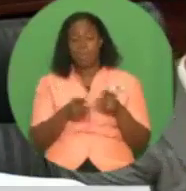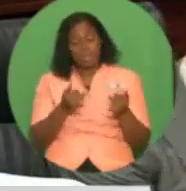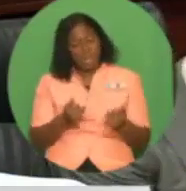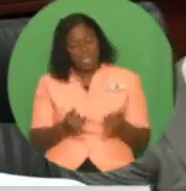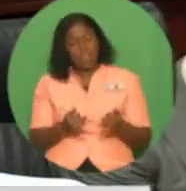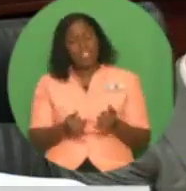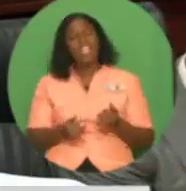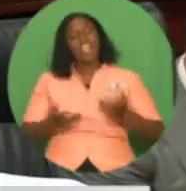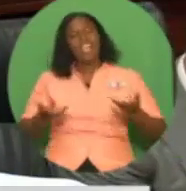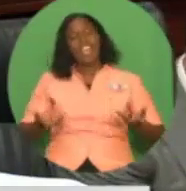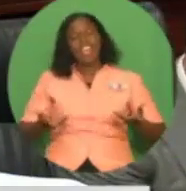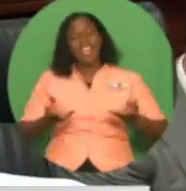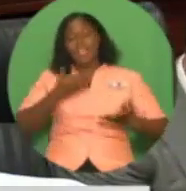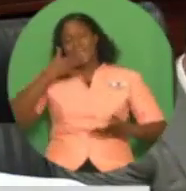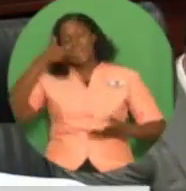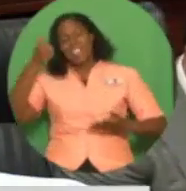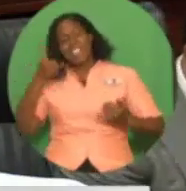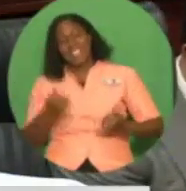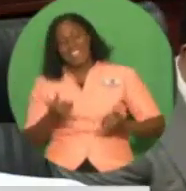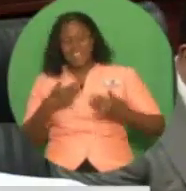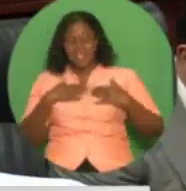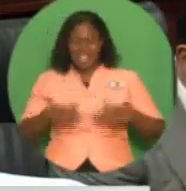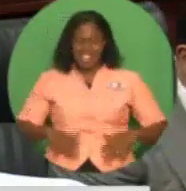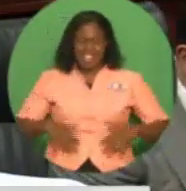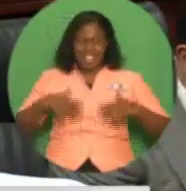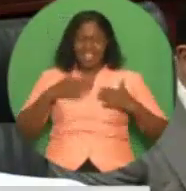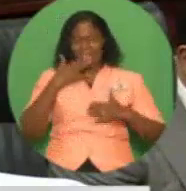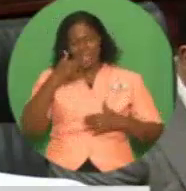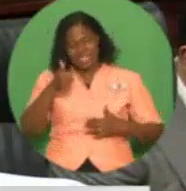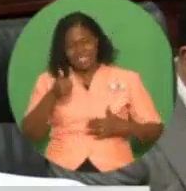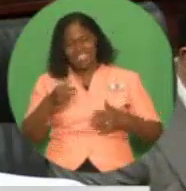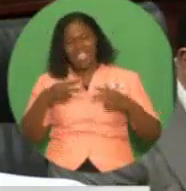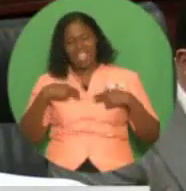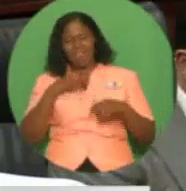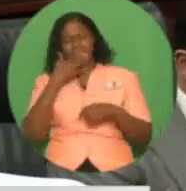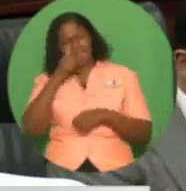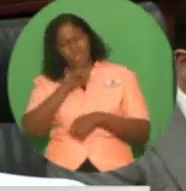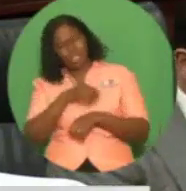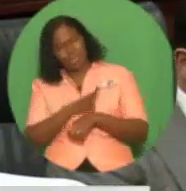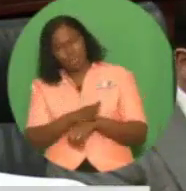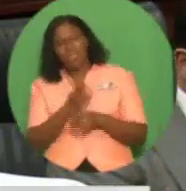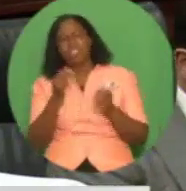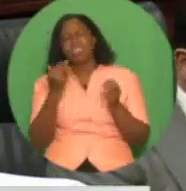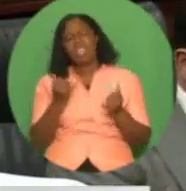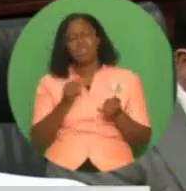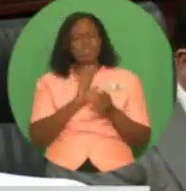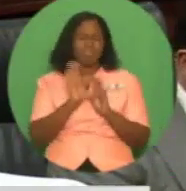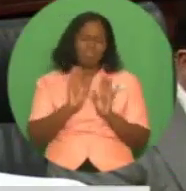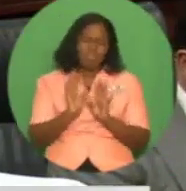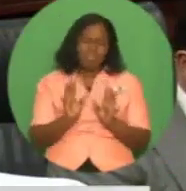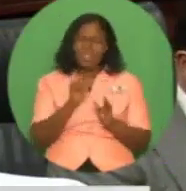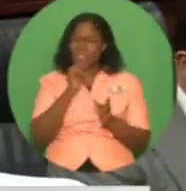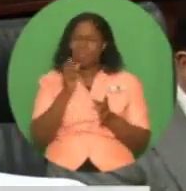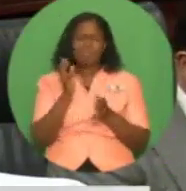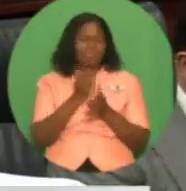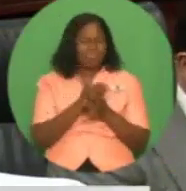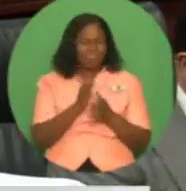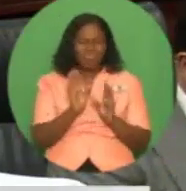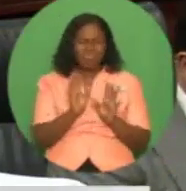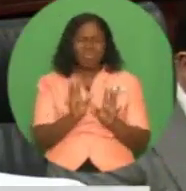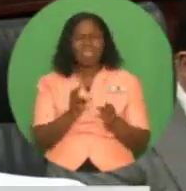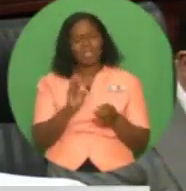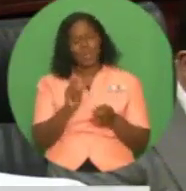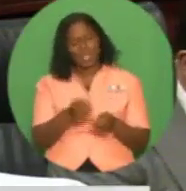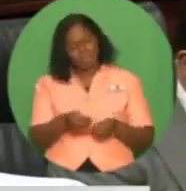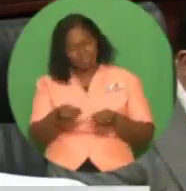To improve access, we have established a new debit card system for the beneficiaries, with the newly established recertified base being